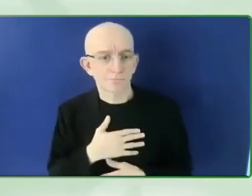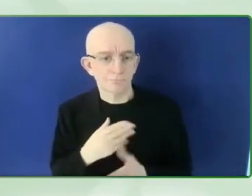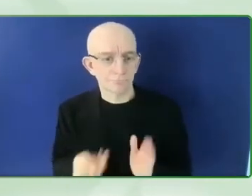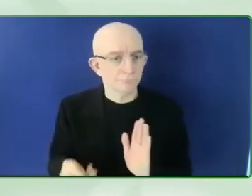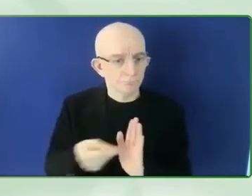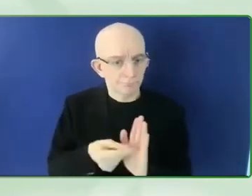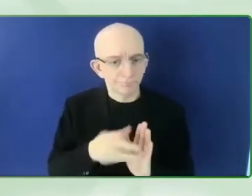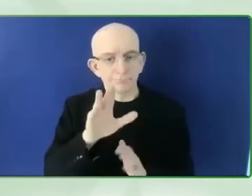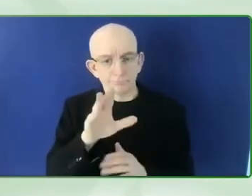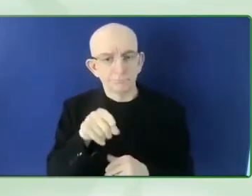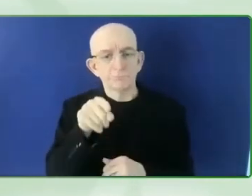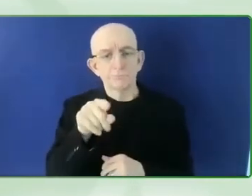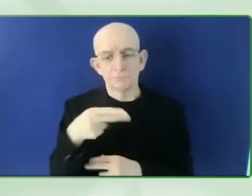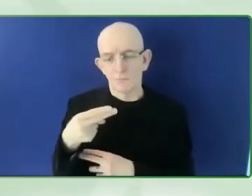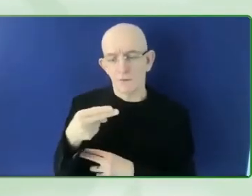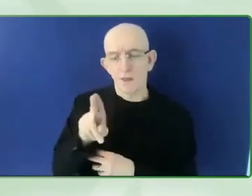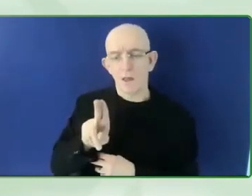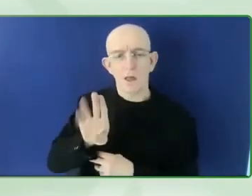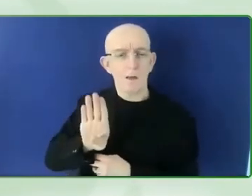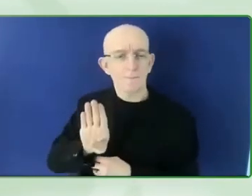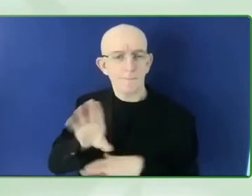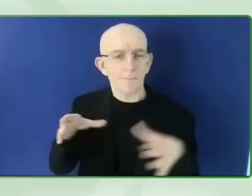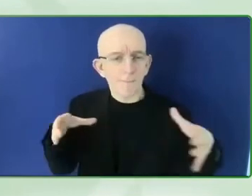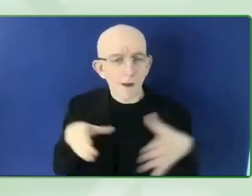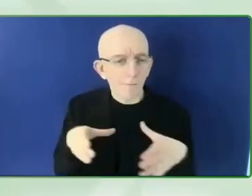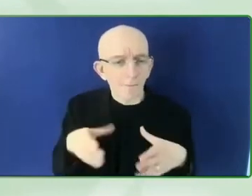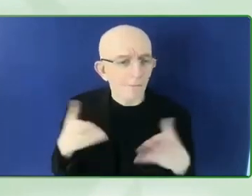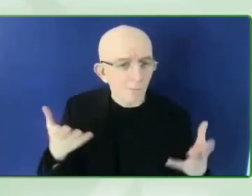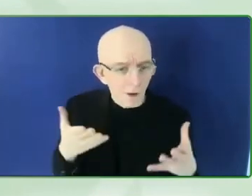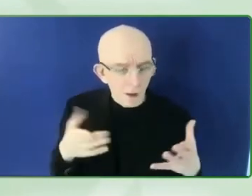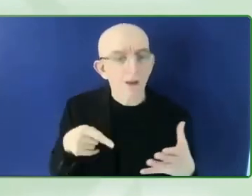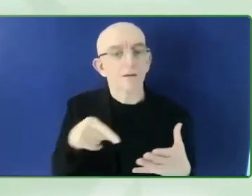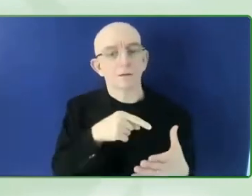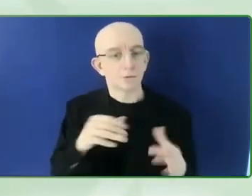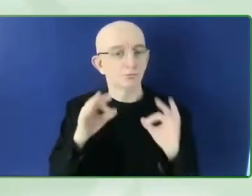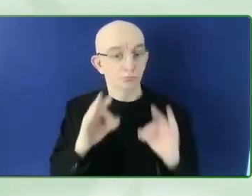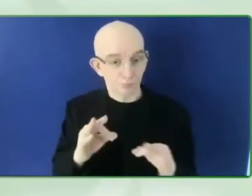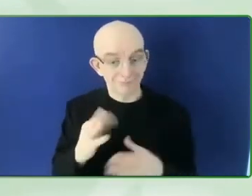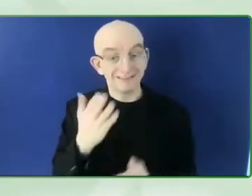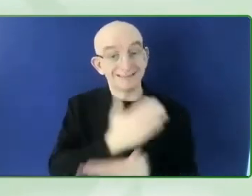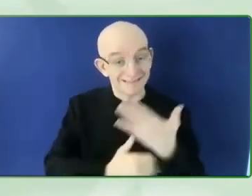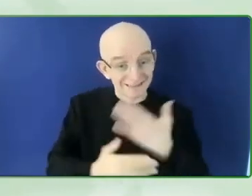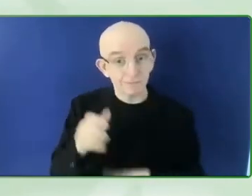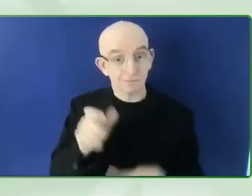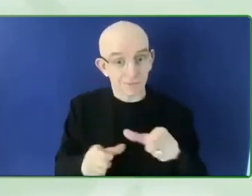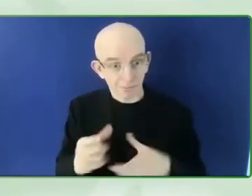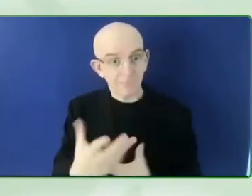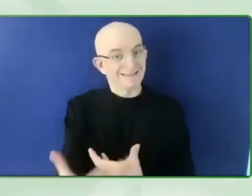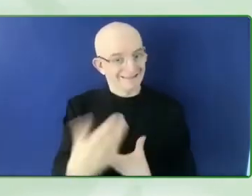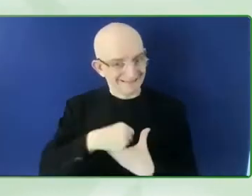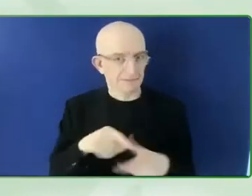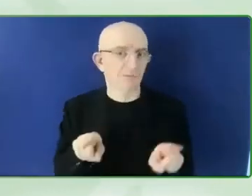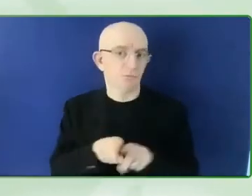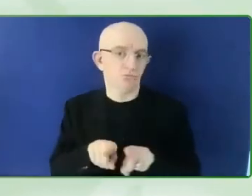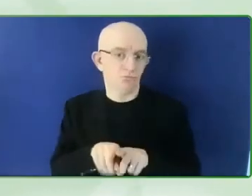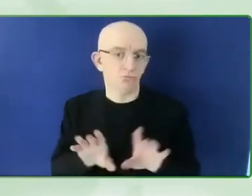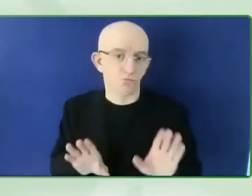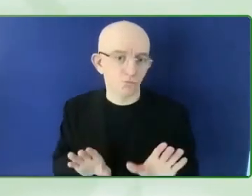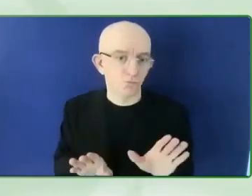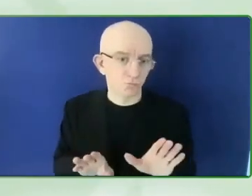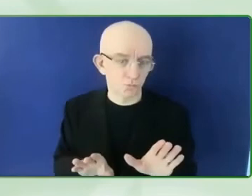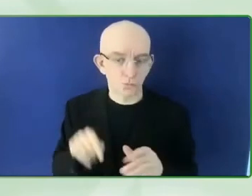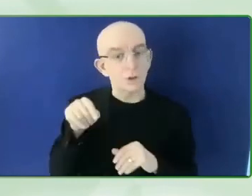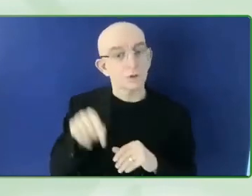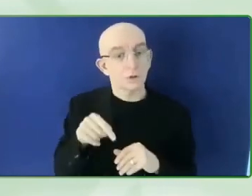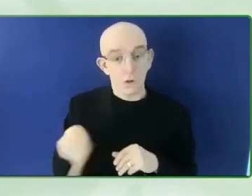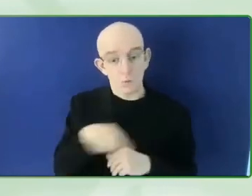is to maximise the voices of disabled people. So through all of our research, through everything we do, we make sure that we're talking to disabled people all the time.